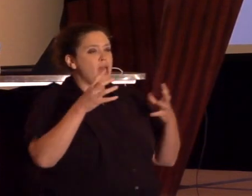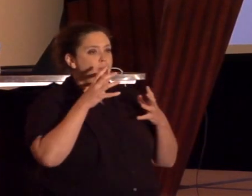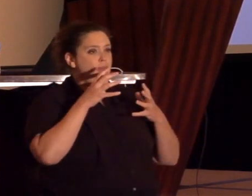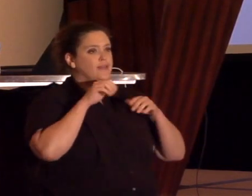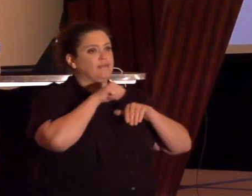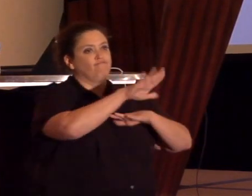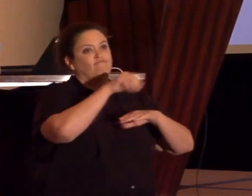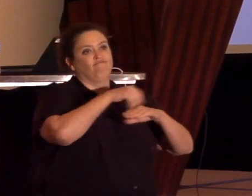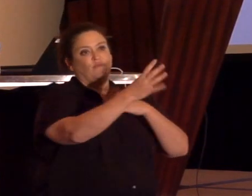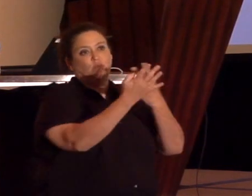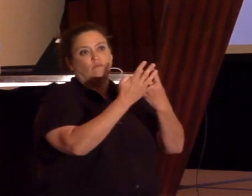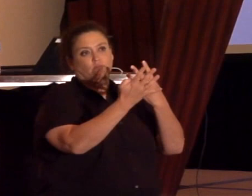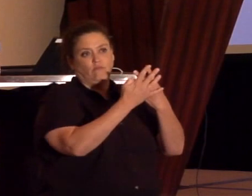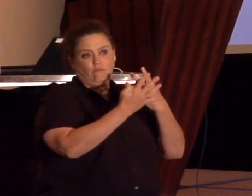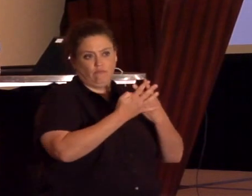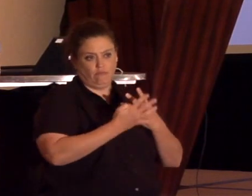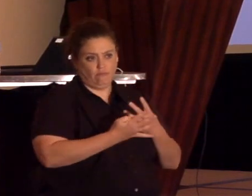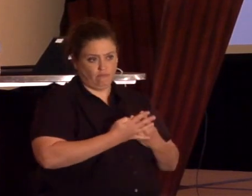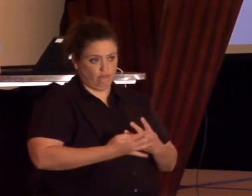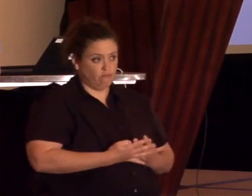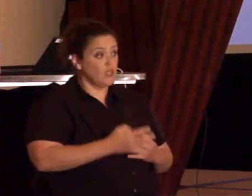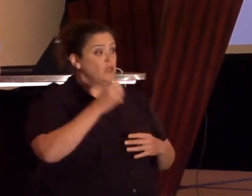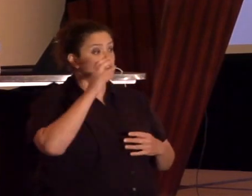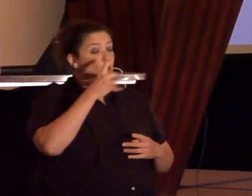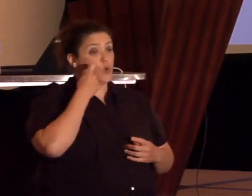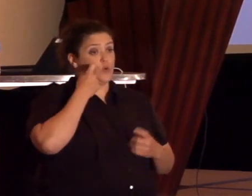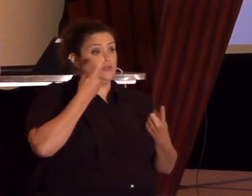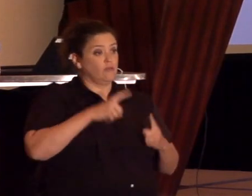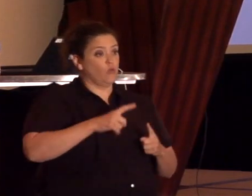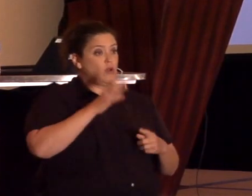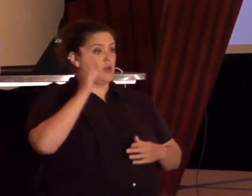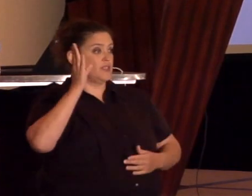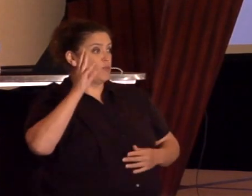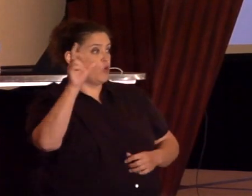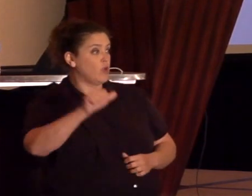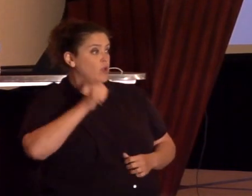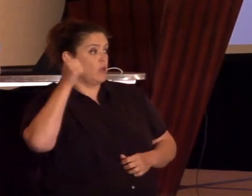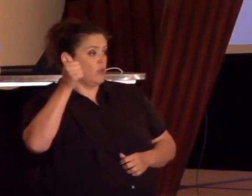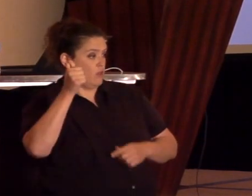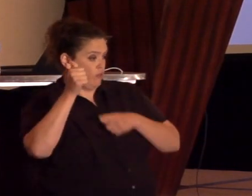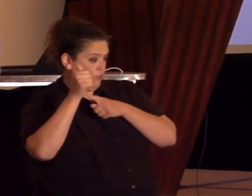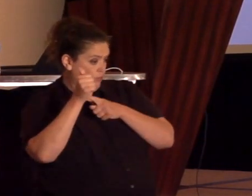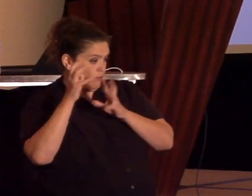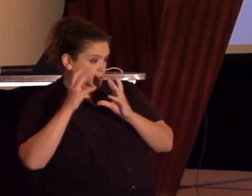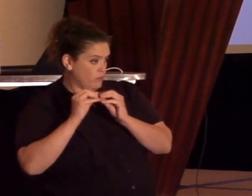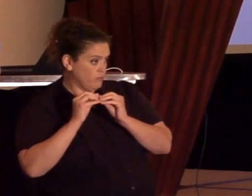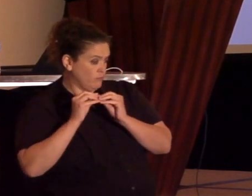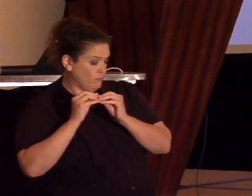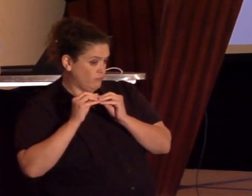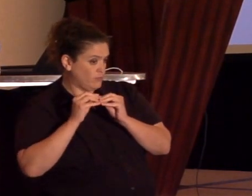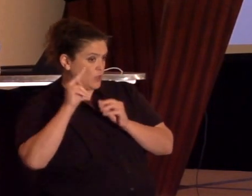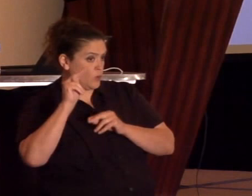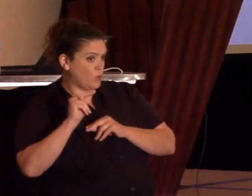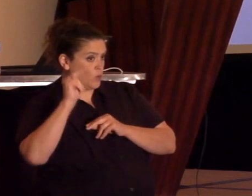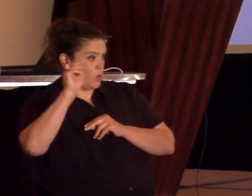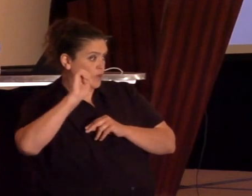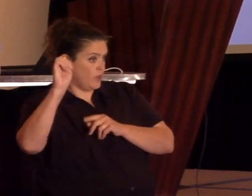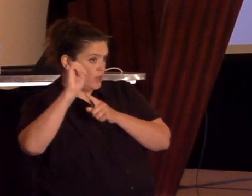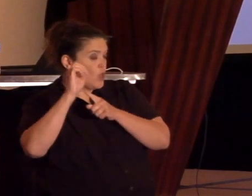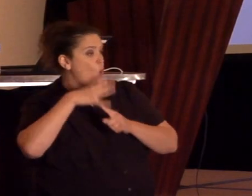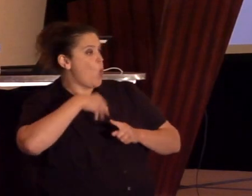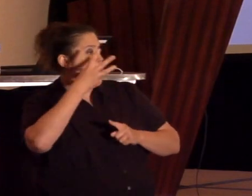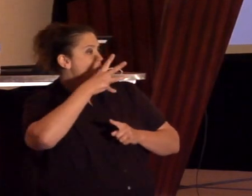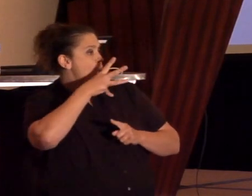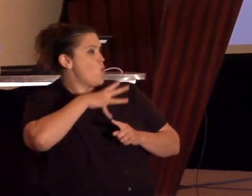And so recently, when I spoke at a secular assembly for the Northeast meeting, a white woman came up to me